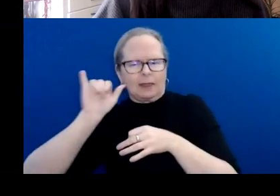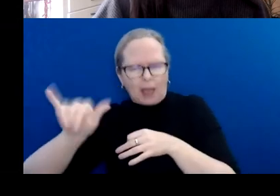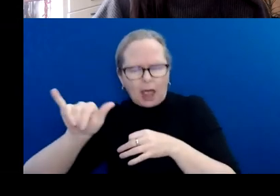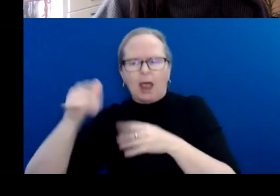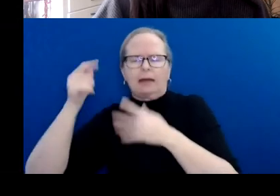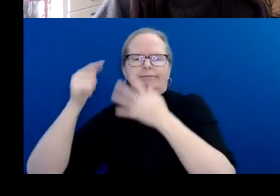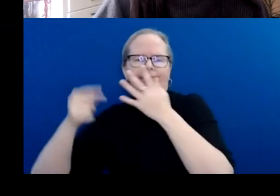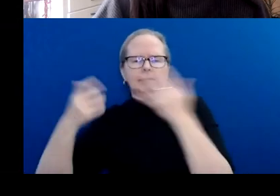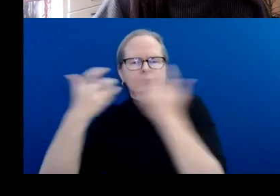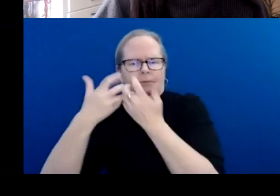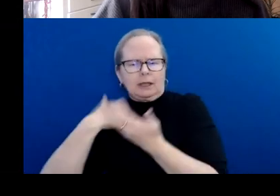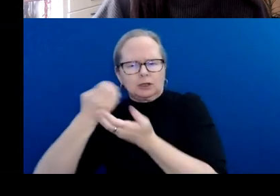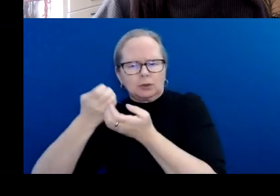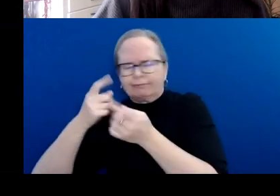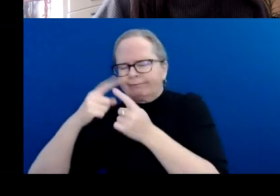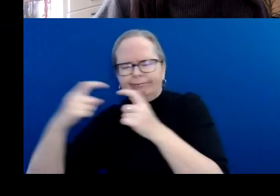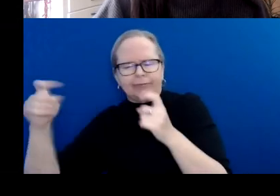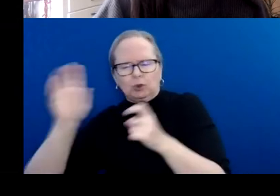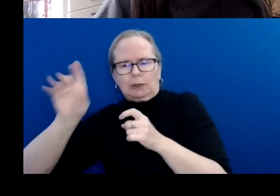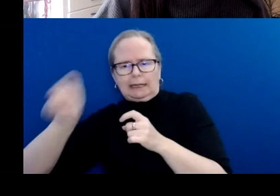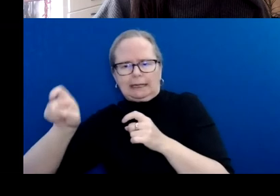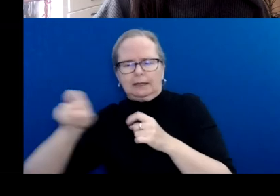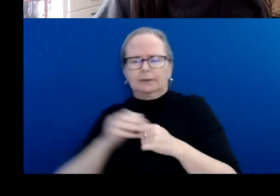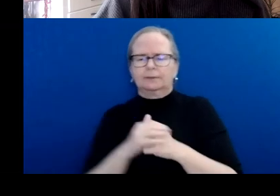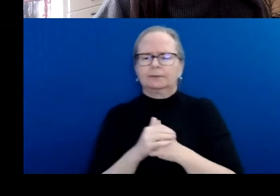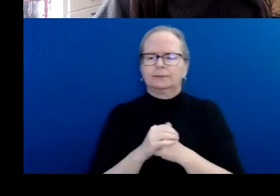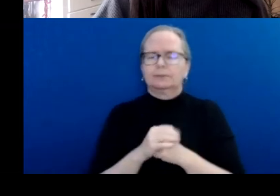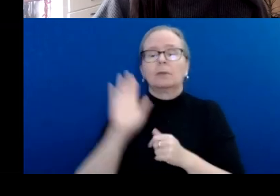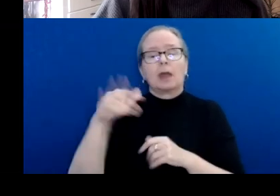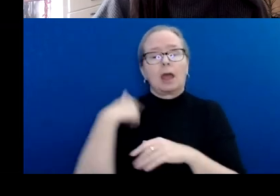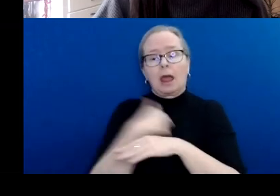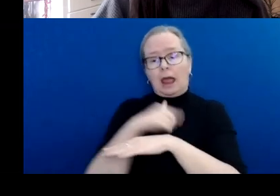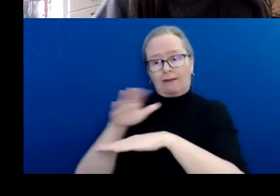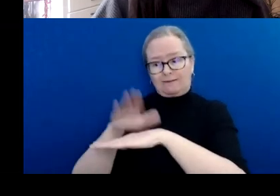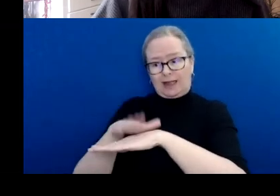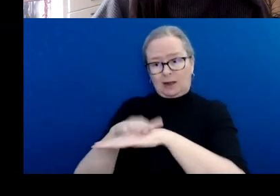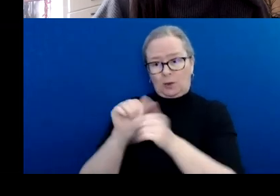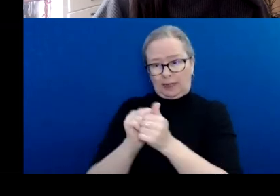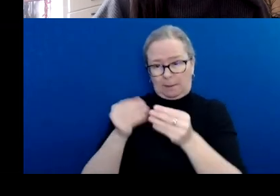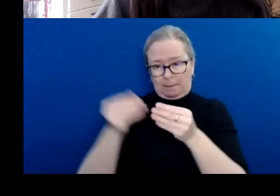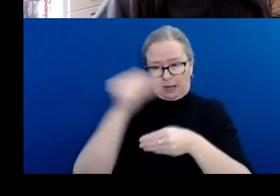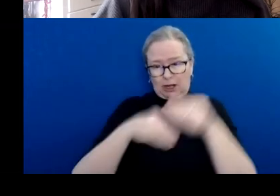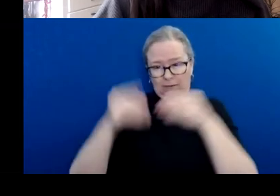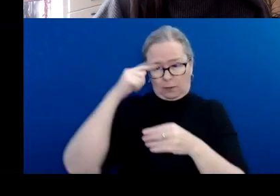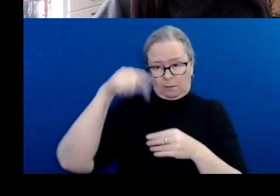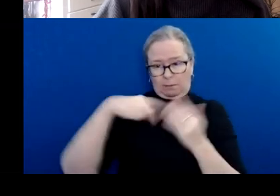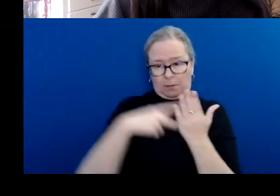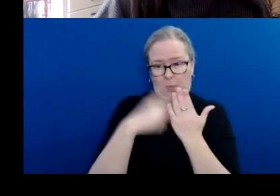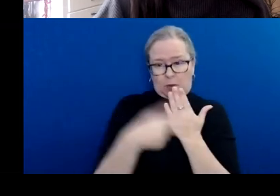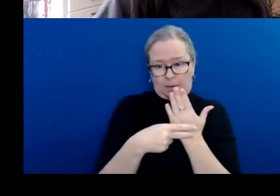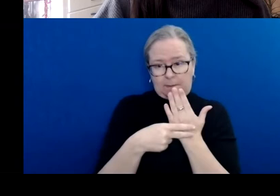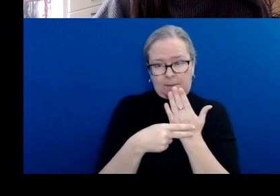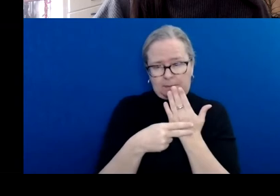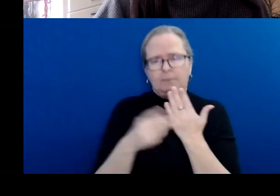Our advice for approaching a budget for this program, and all programs really, is to first consider what opportunity